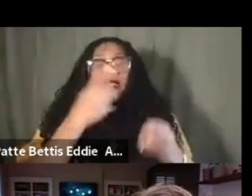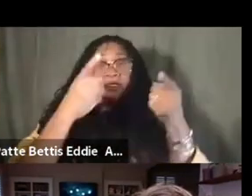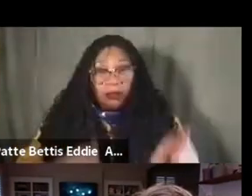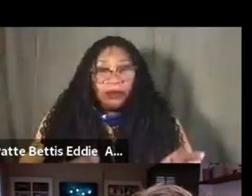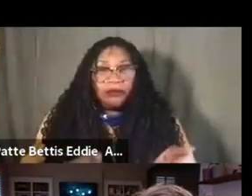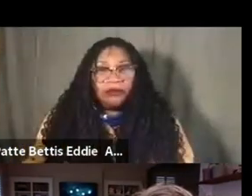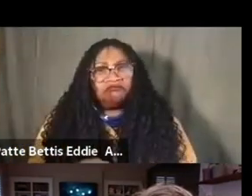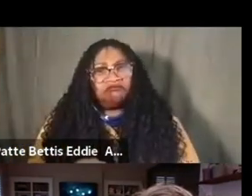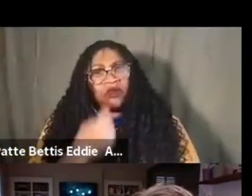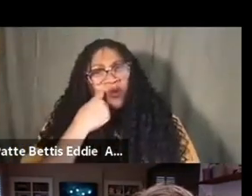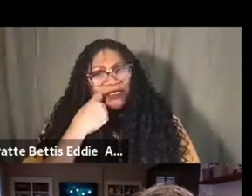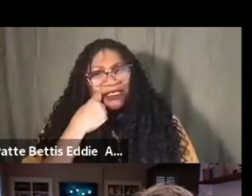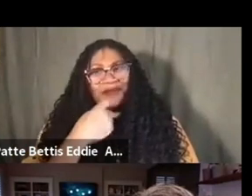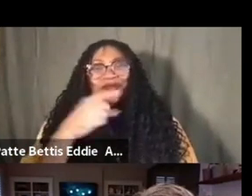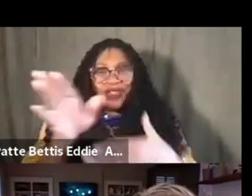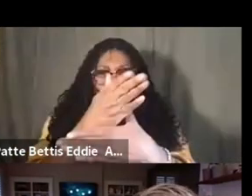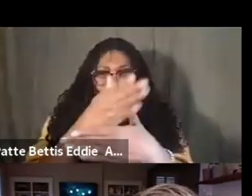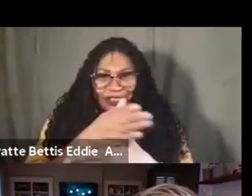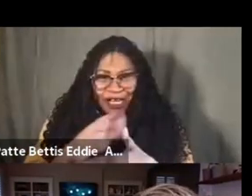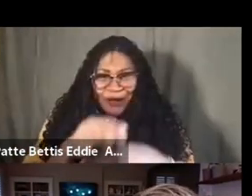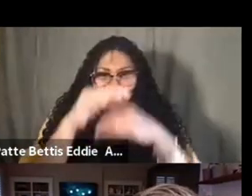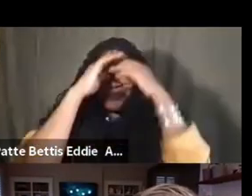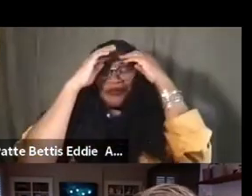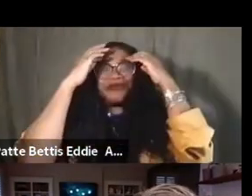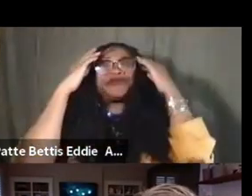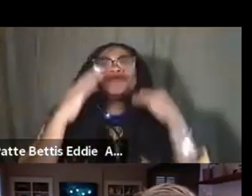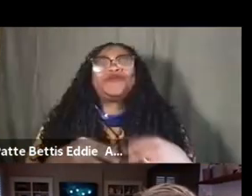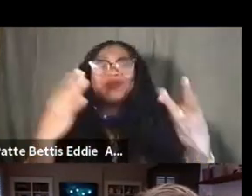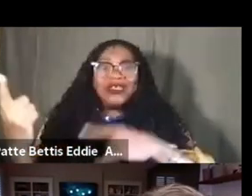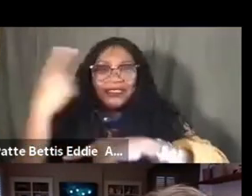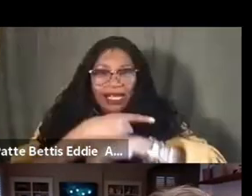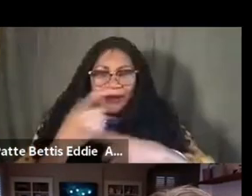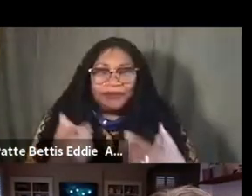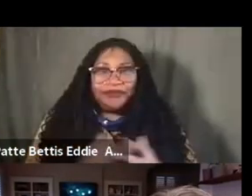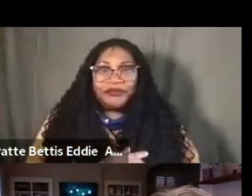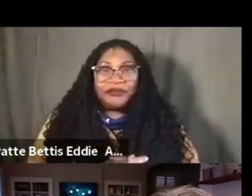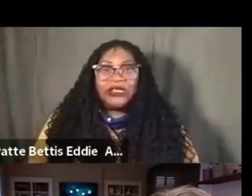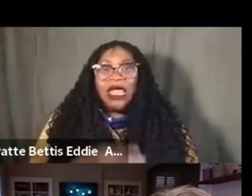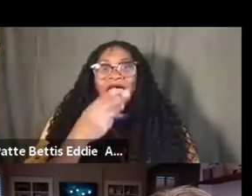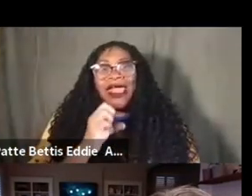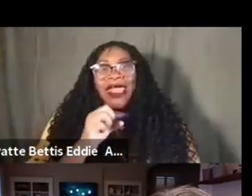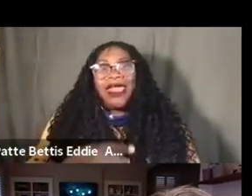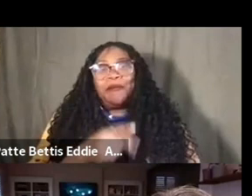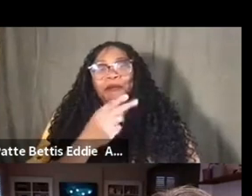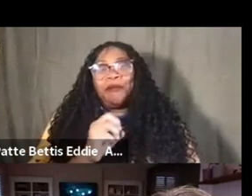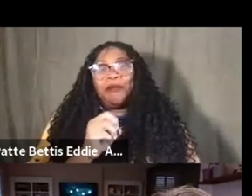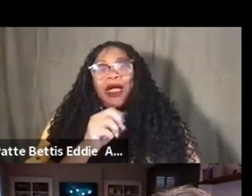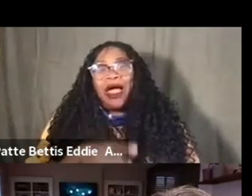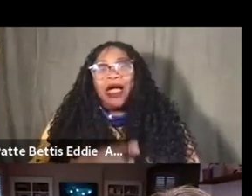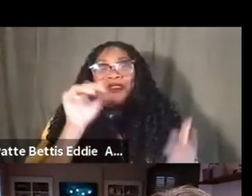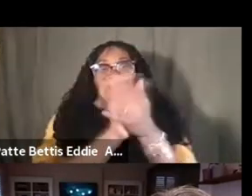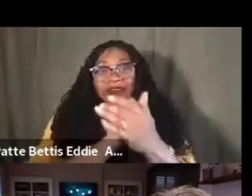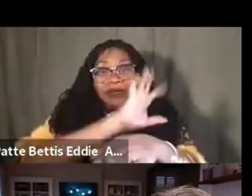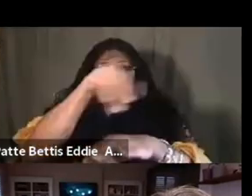recently, you know, that I'll share here today, um, is hip hop has been, you know, a framework